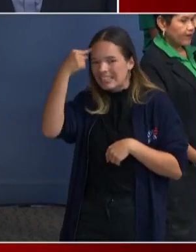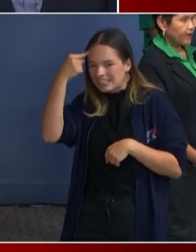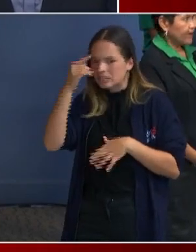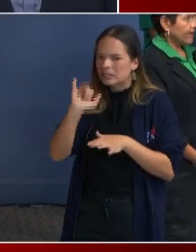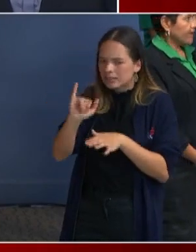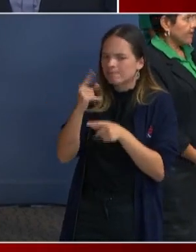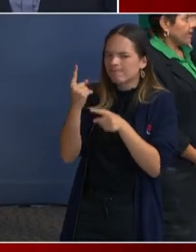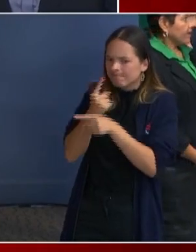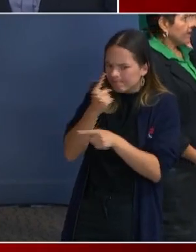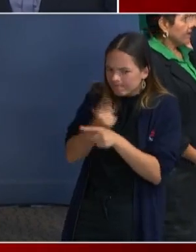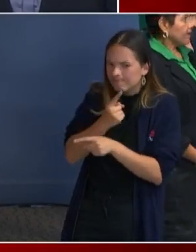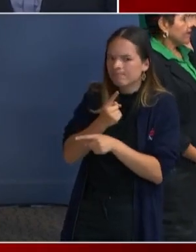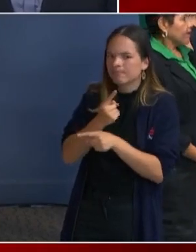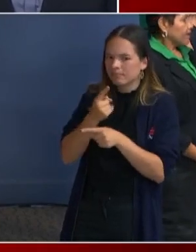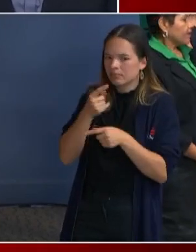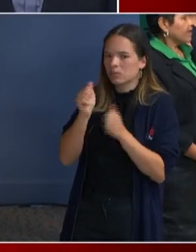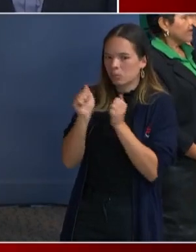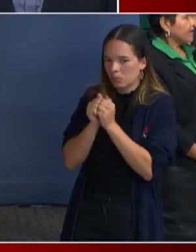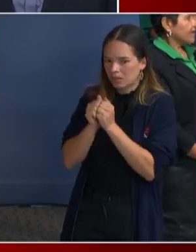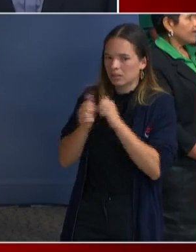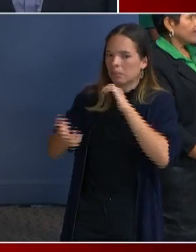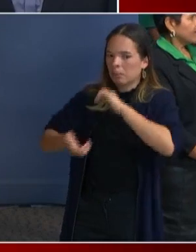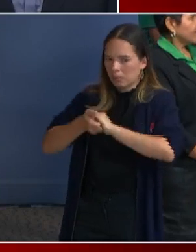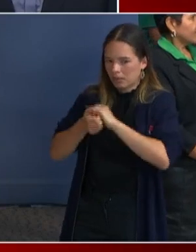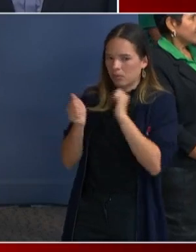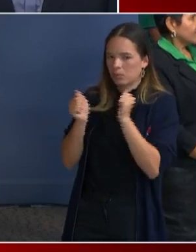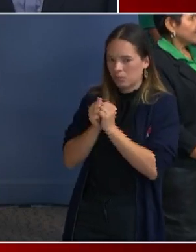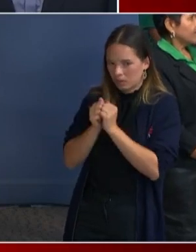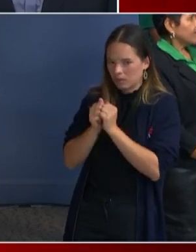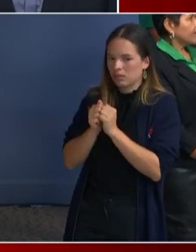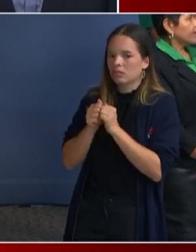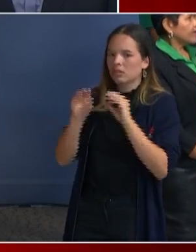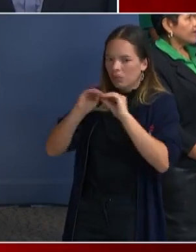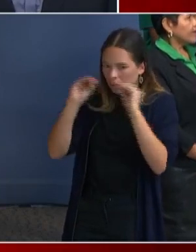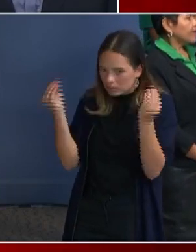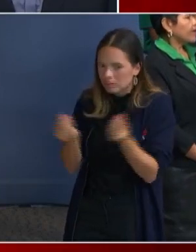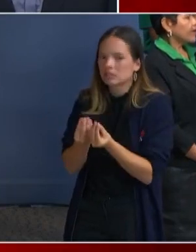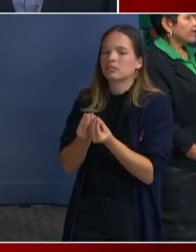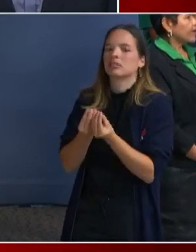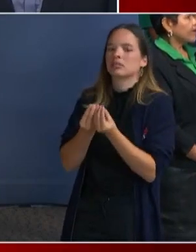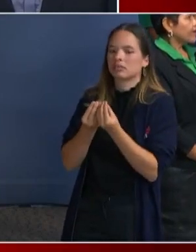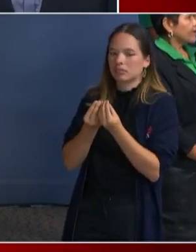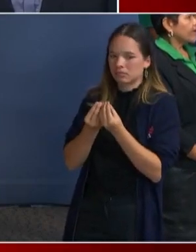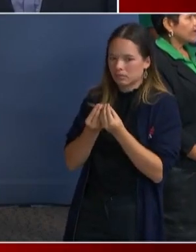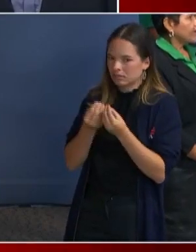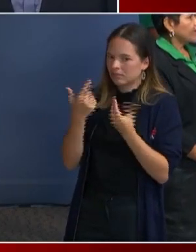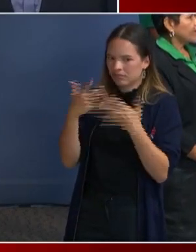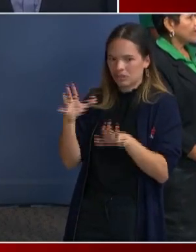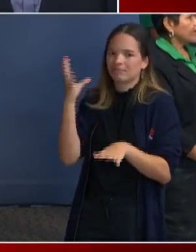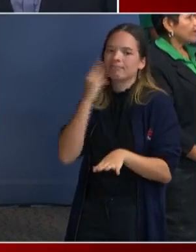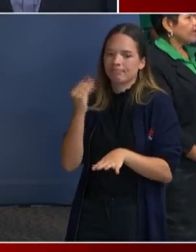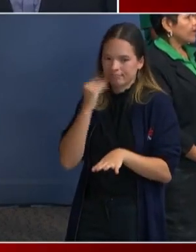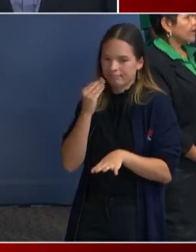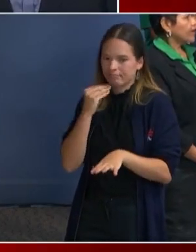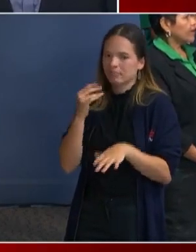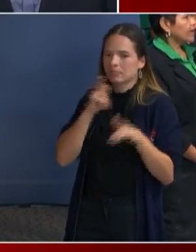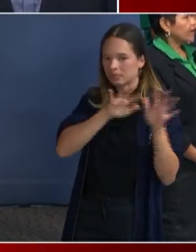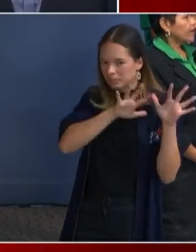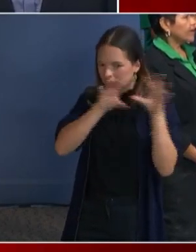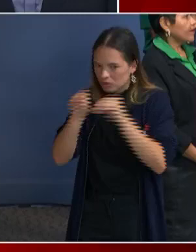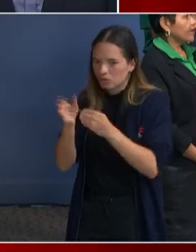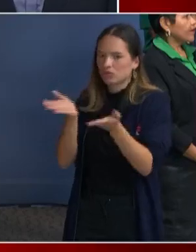we worked, uh, with our partner organizations who are very experienced in this work, um, who've done migrant services work,